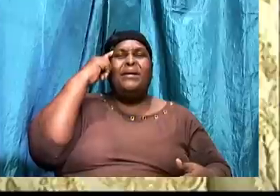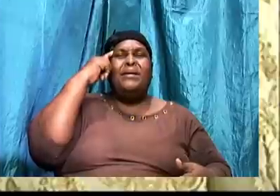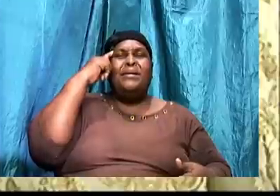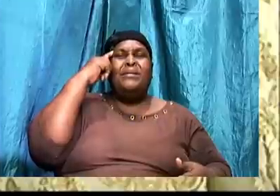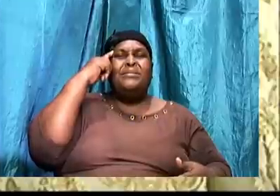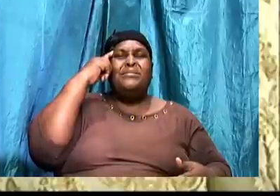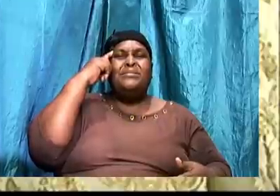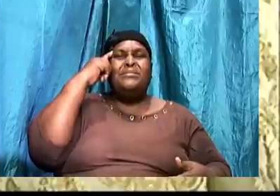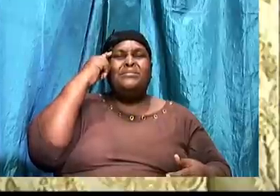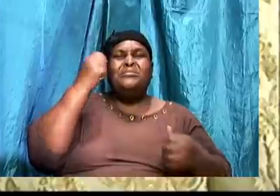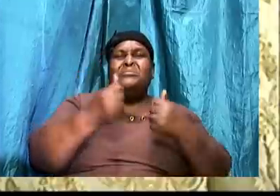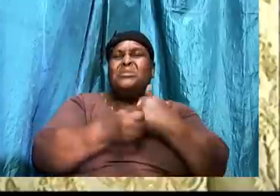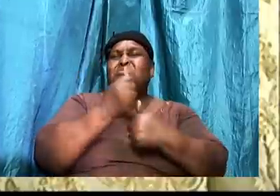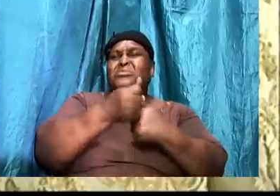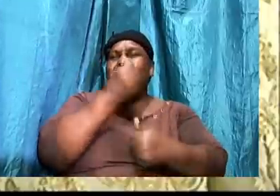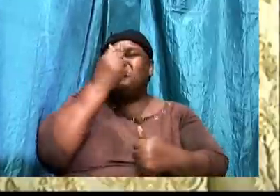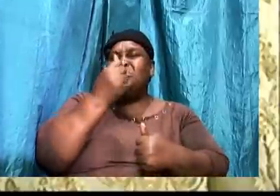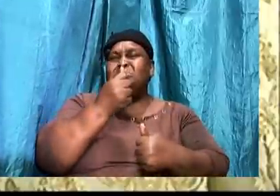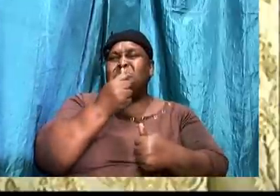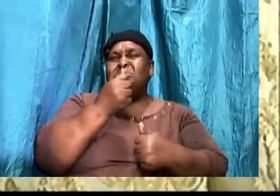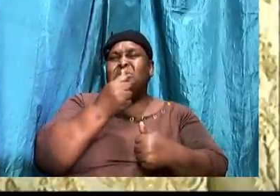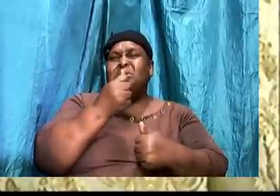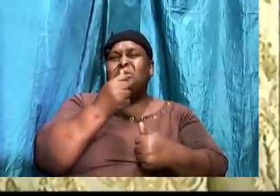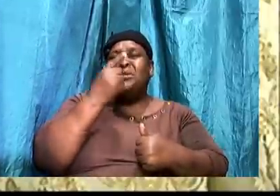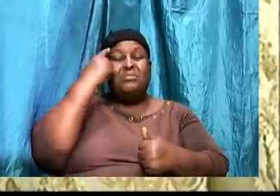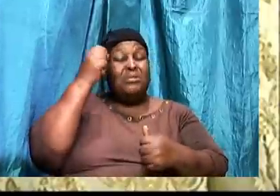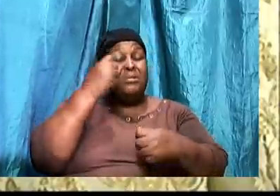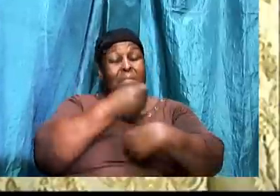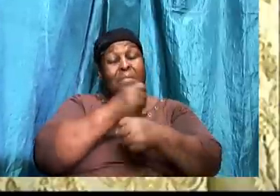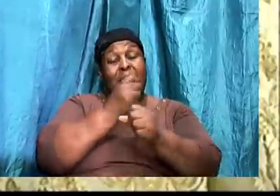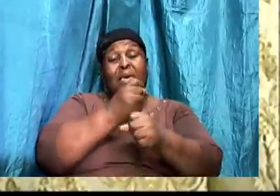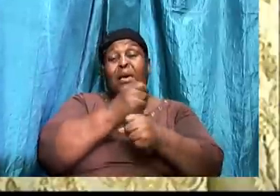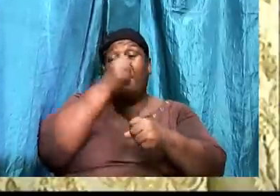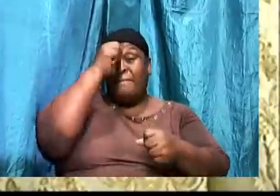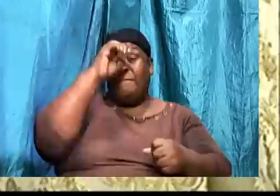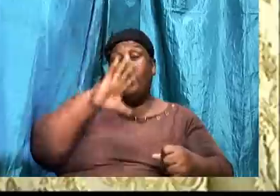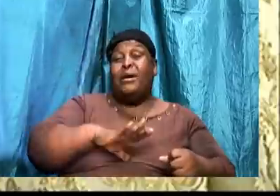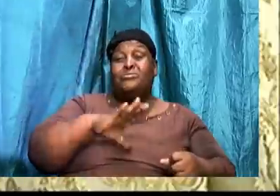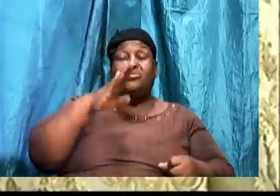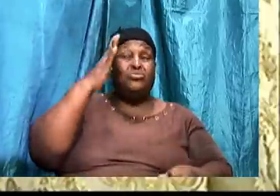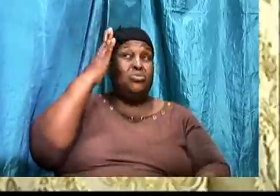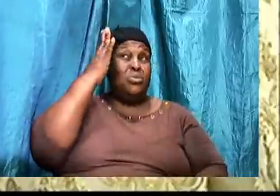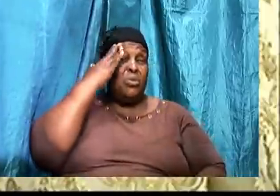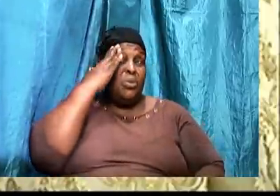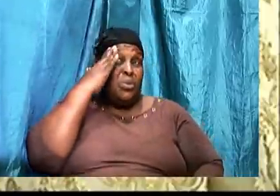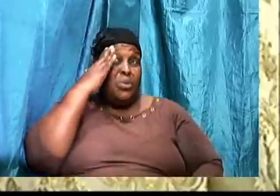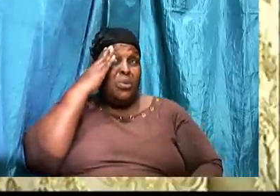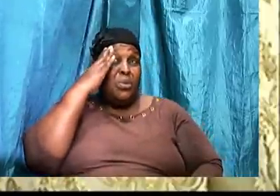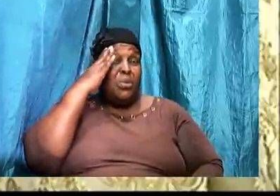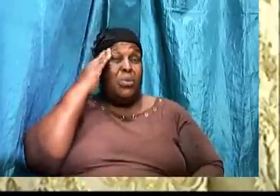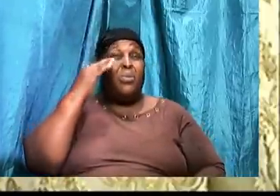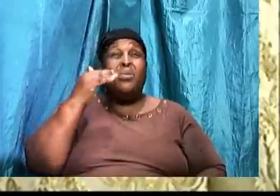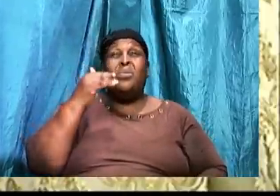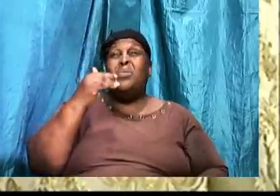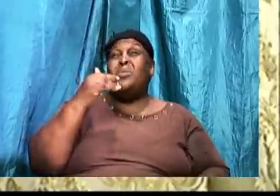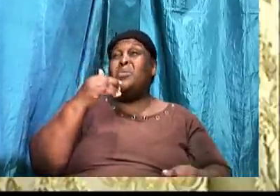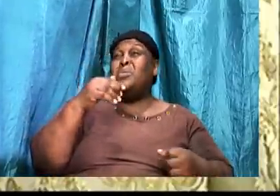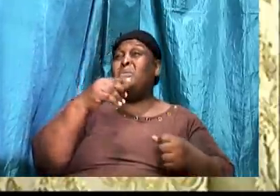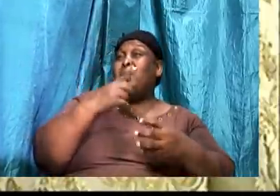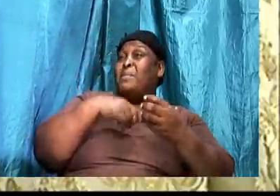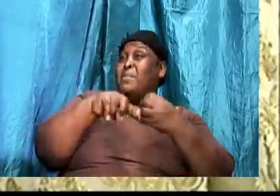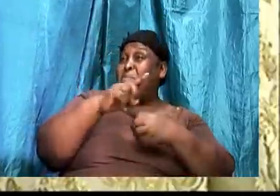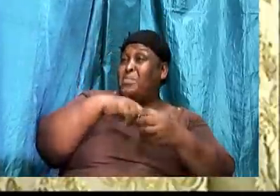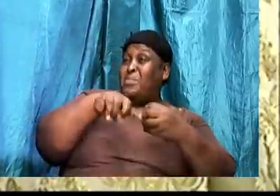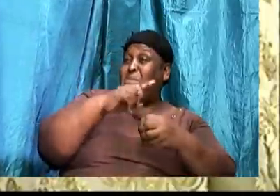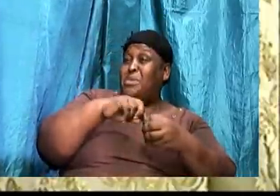that it causes man to be aware of his surroundings. So without the mind, you will not be aware of your surroundings,